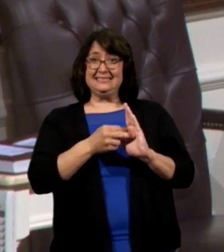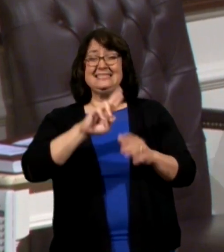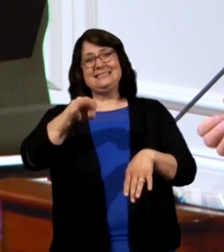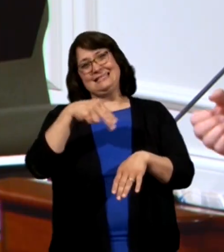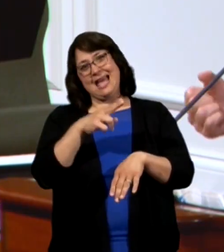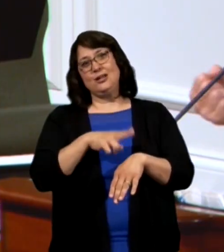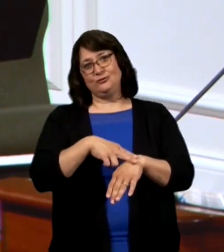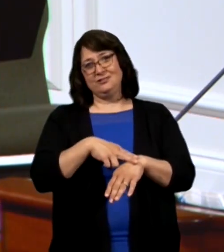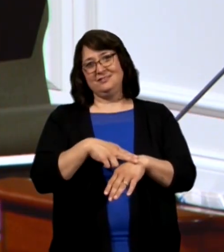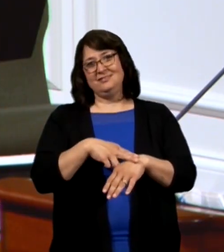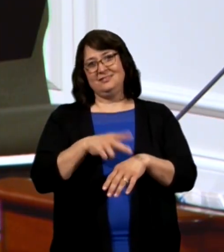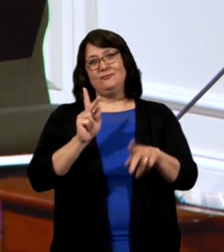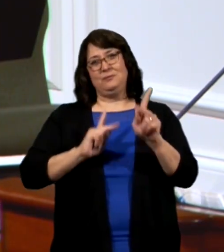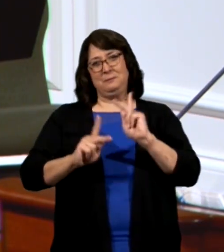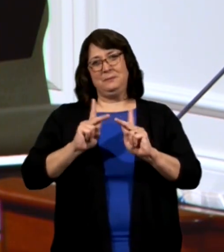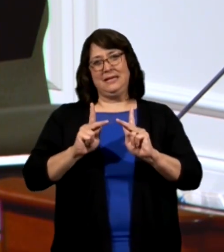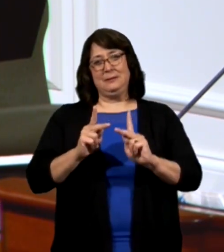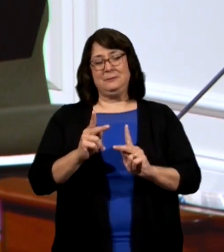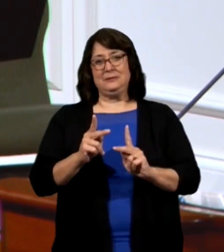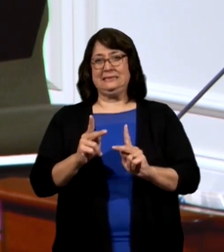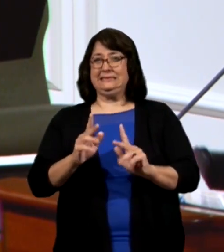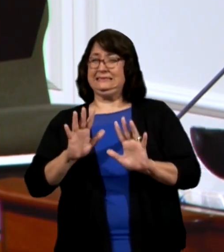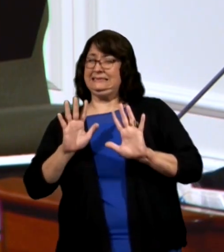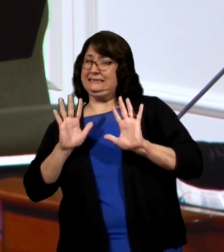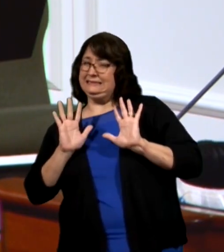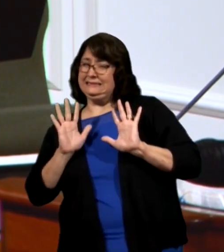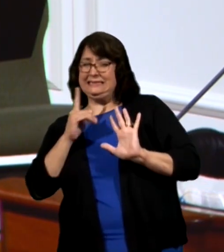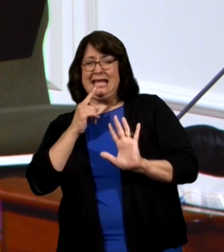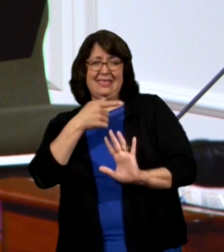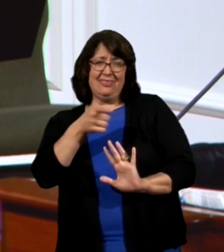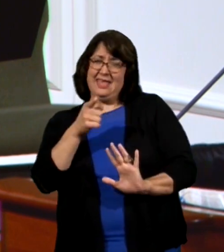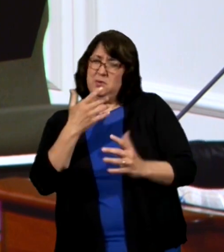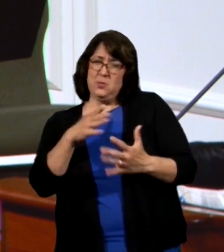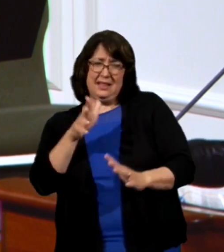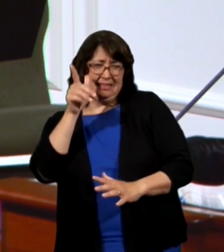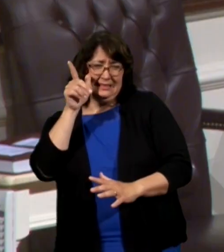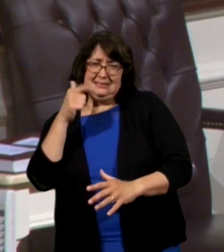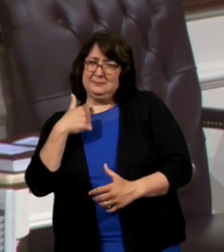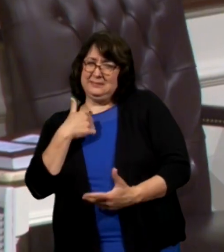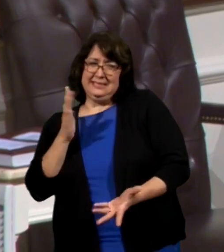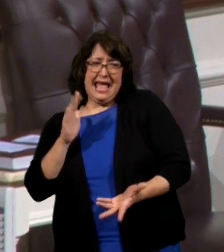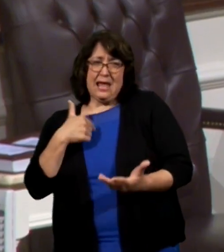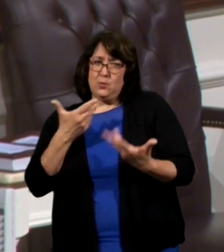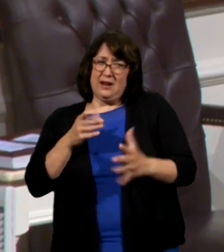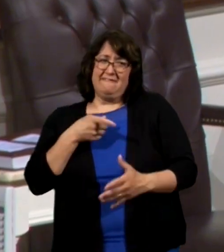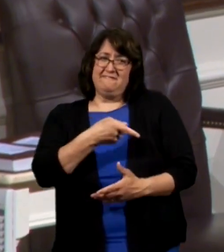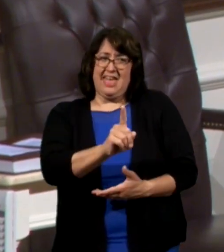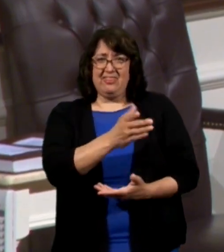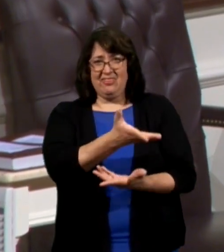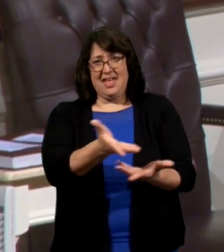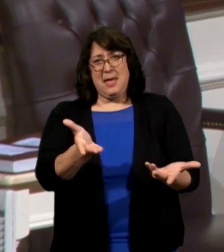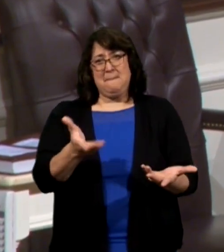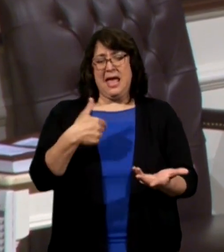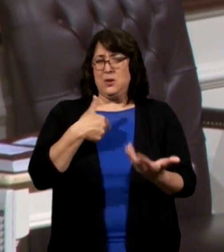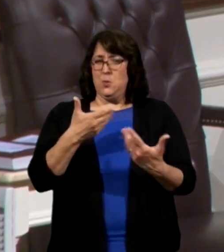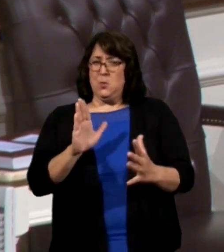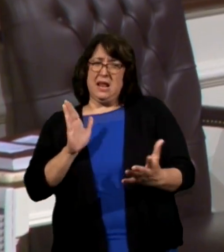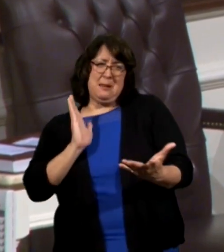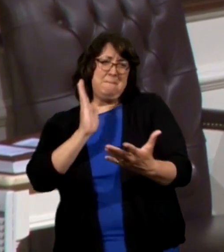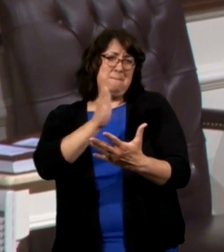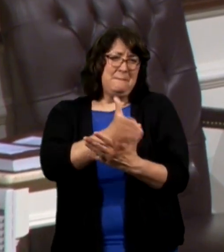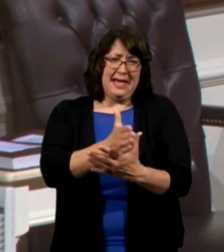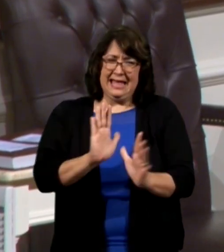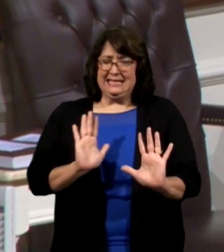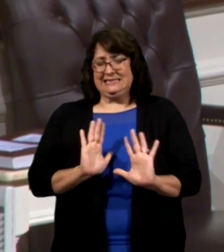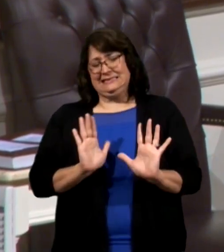human to shirk back, oh, they wouldn't want to listen. Oh, I don't want to offend him. Hey, I don't want to intrude.